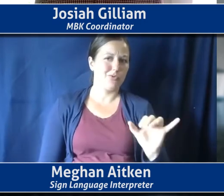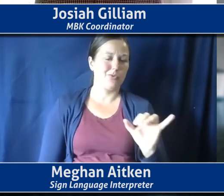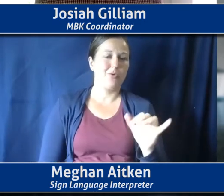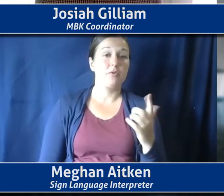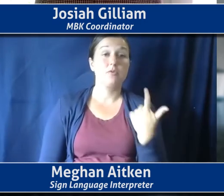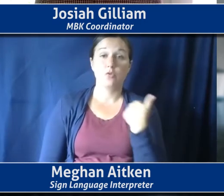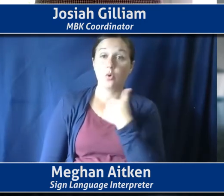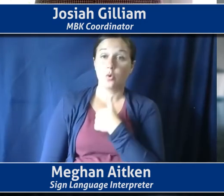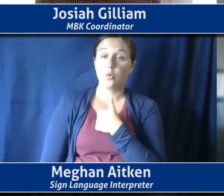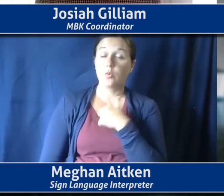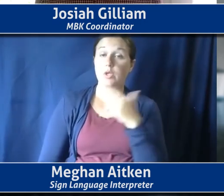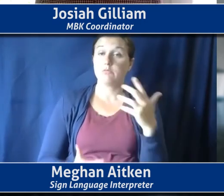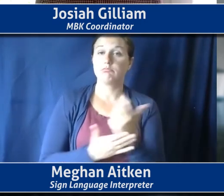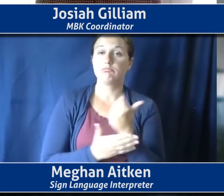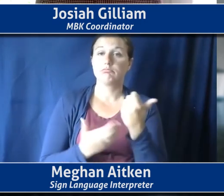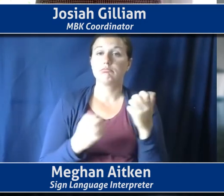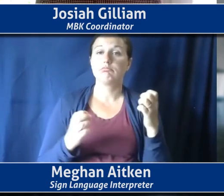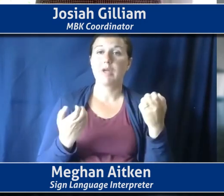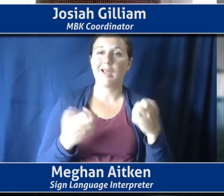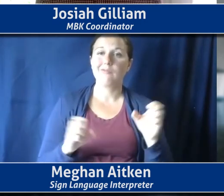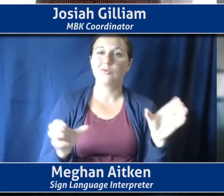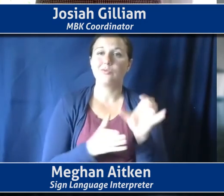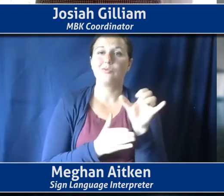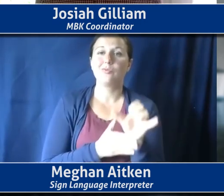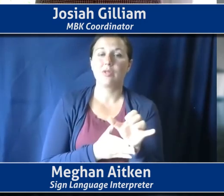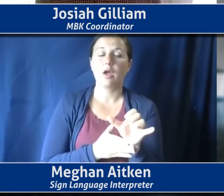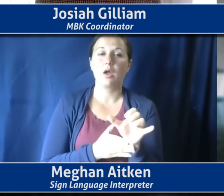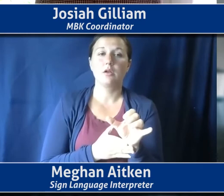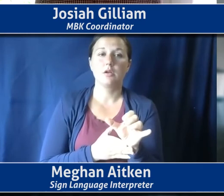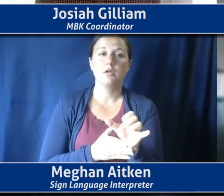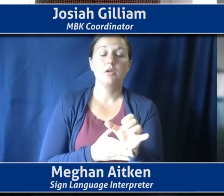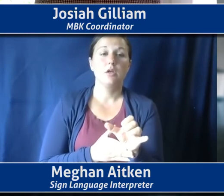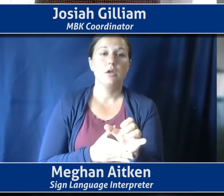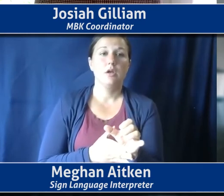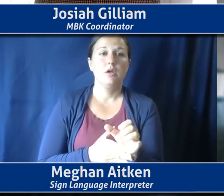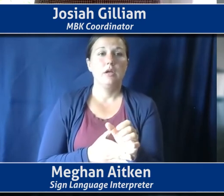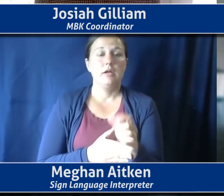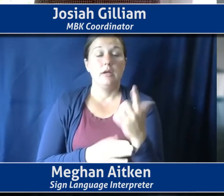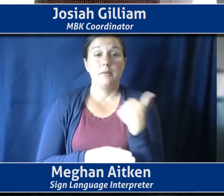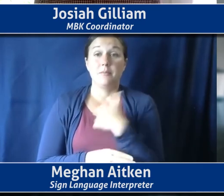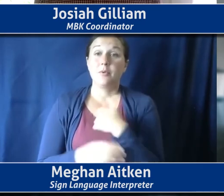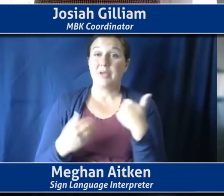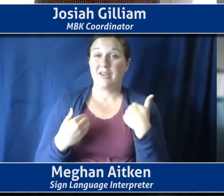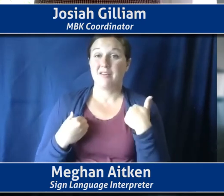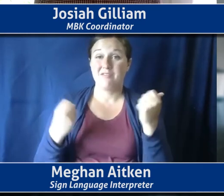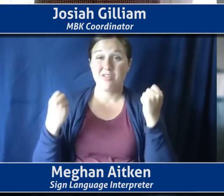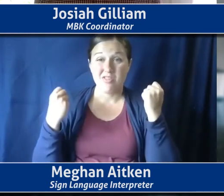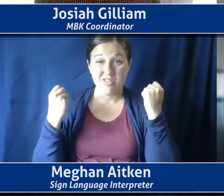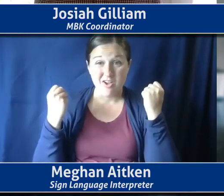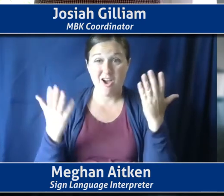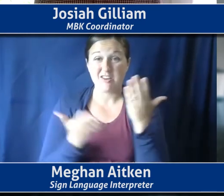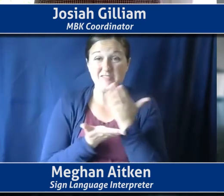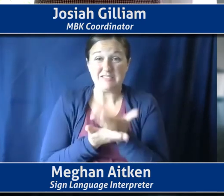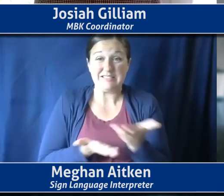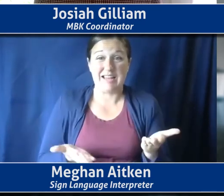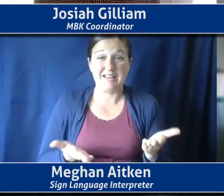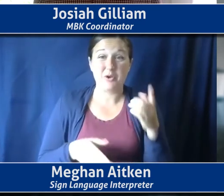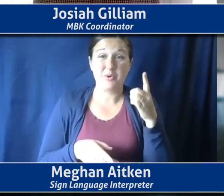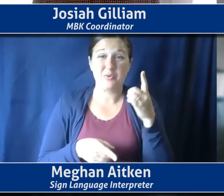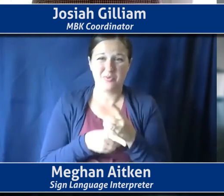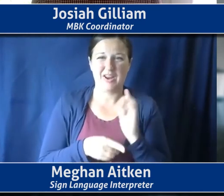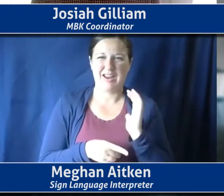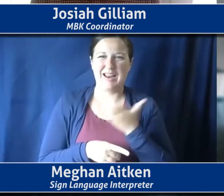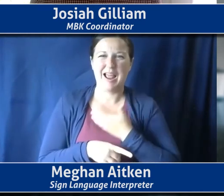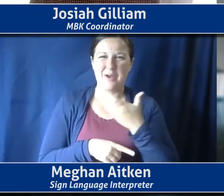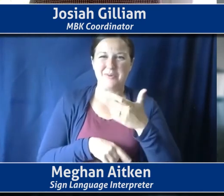that really hasn't been done. On the one hand, although there is a lot of data, we're in the era of big data. There's also a gender data